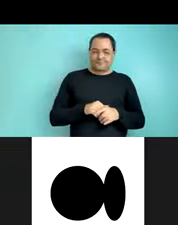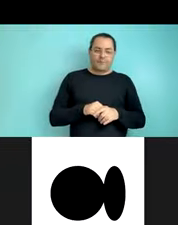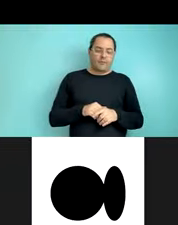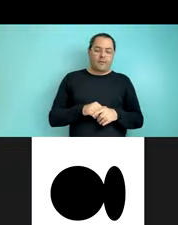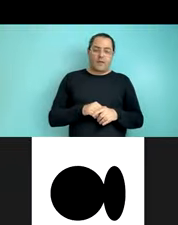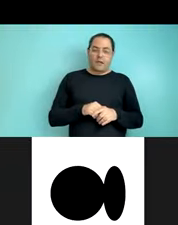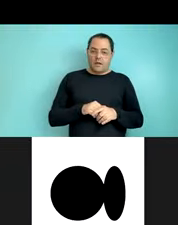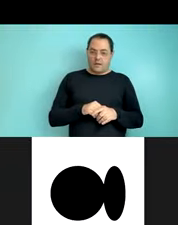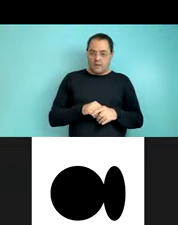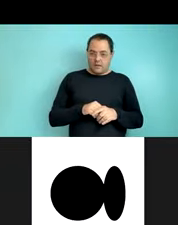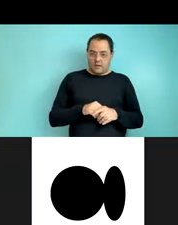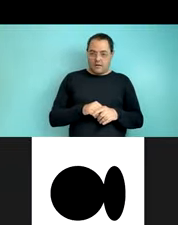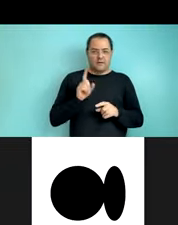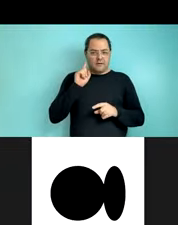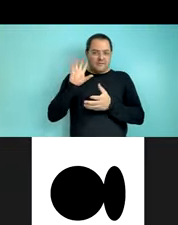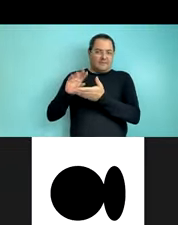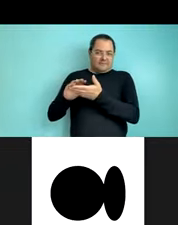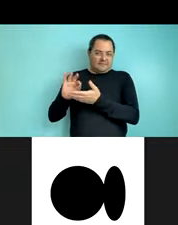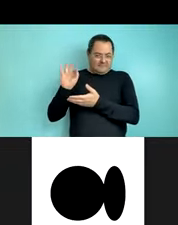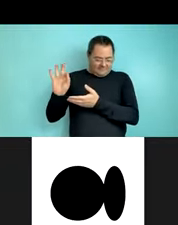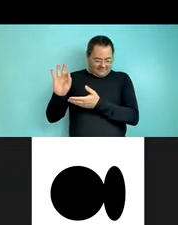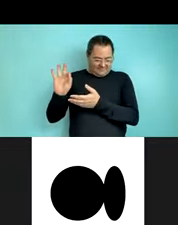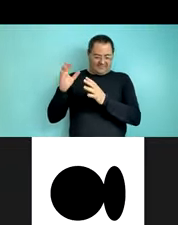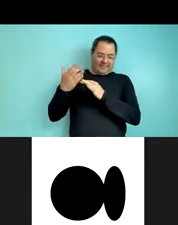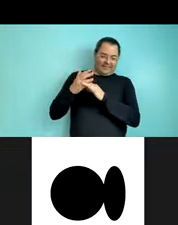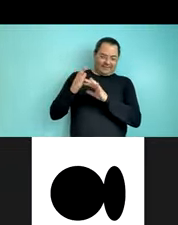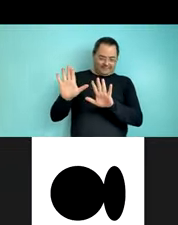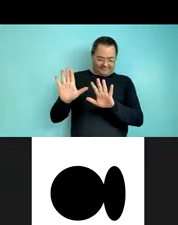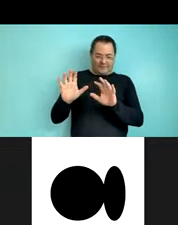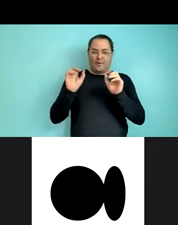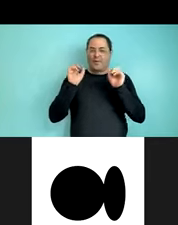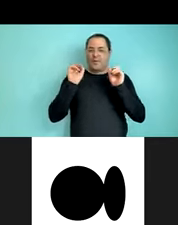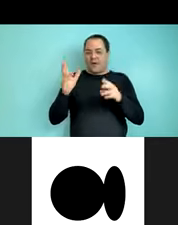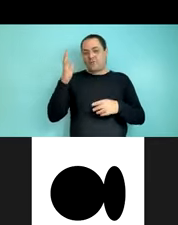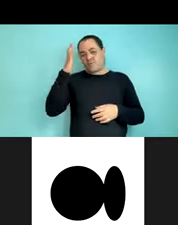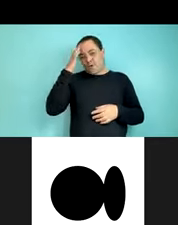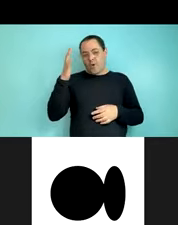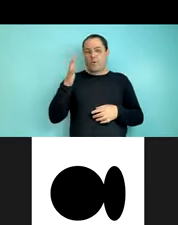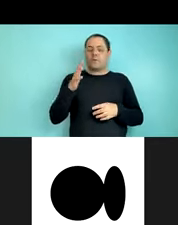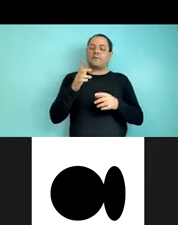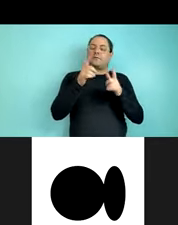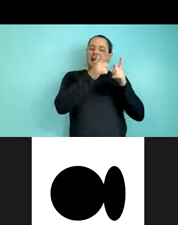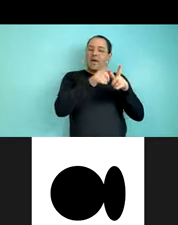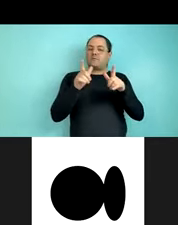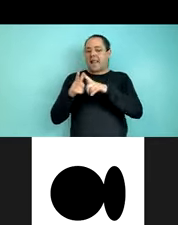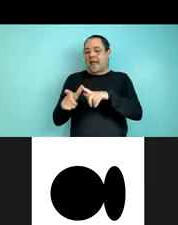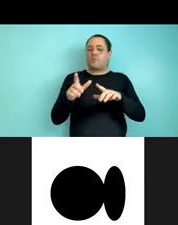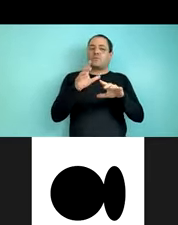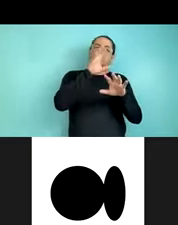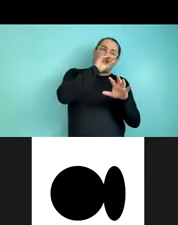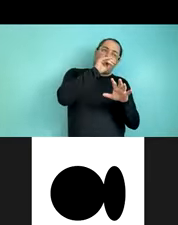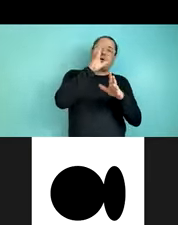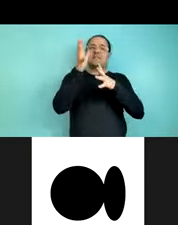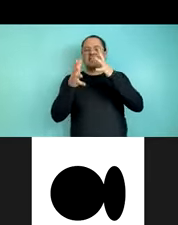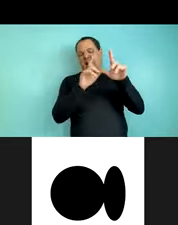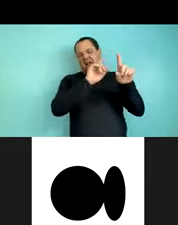So we know that different languages, both spoken and signed, choose to order their words